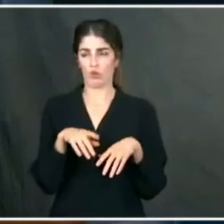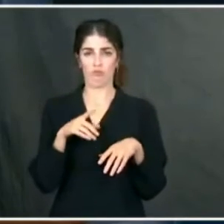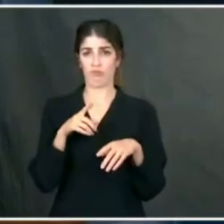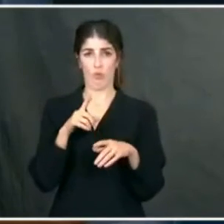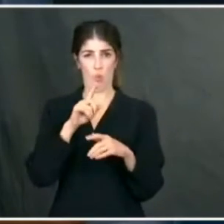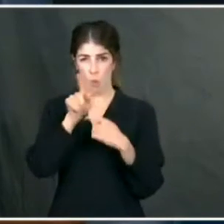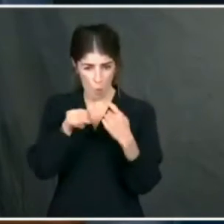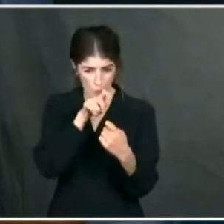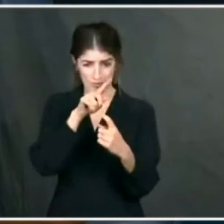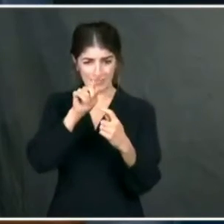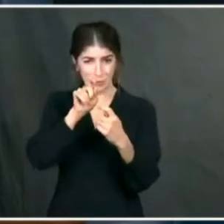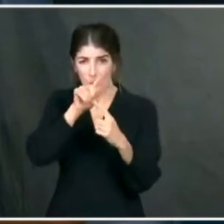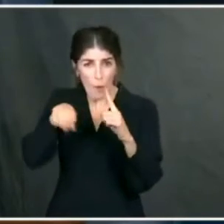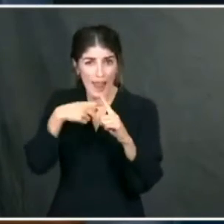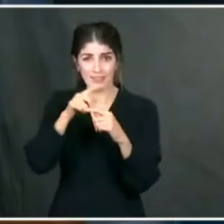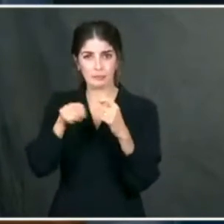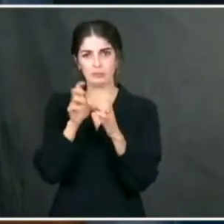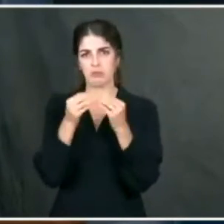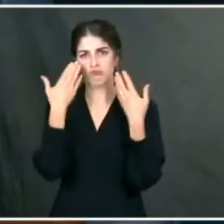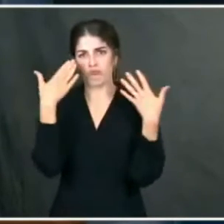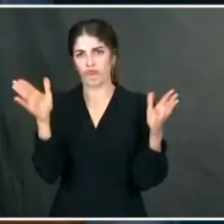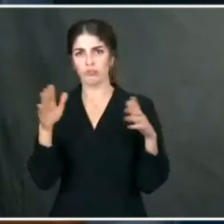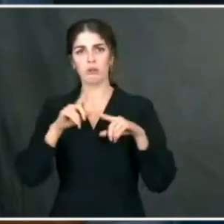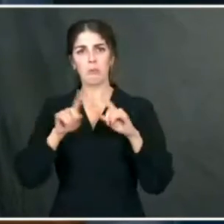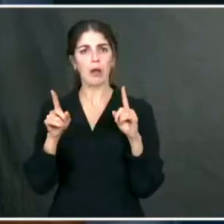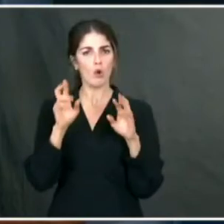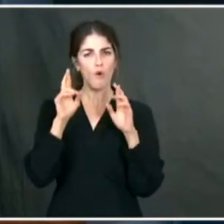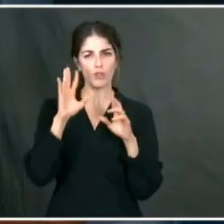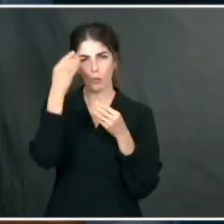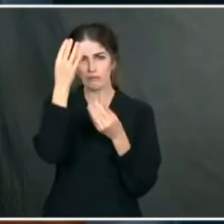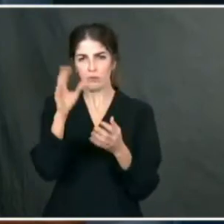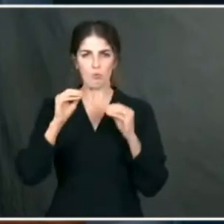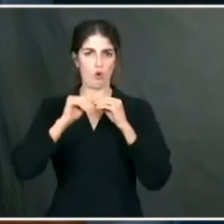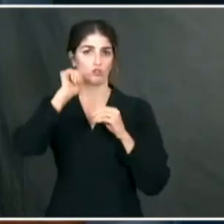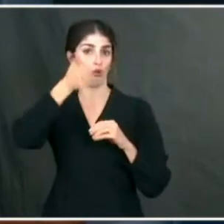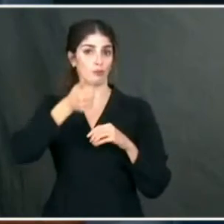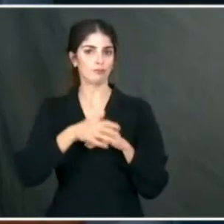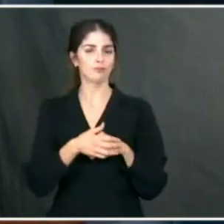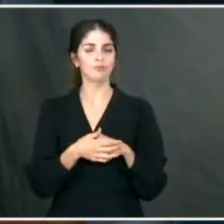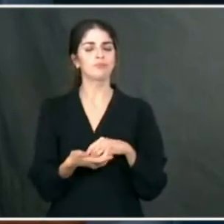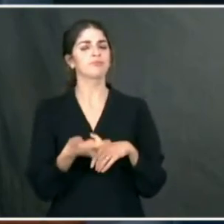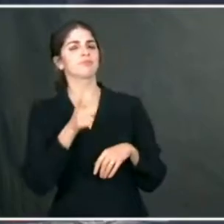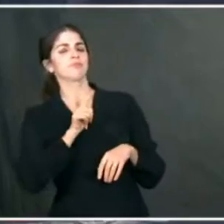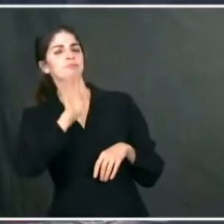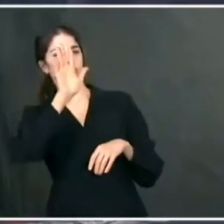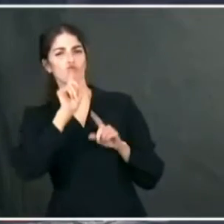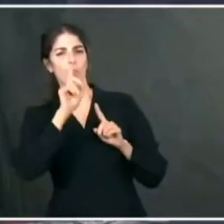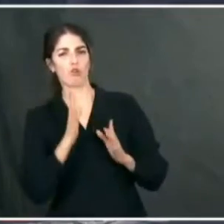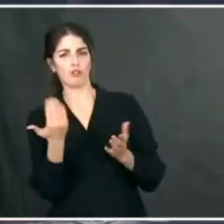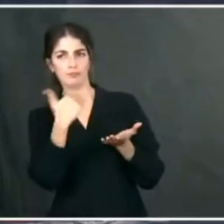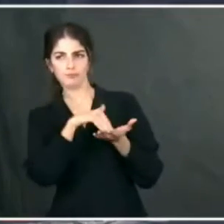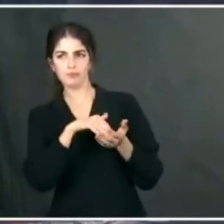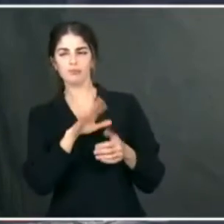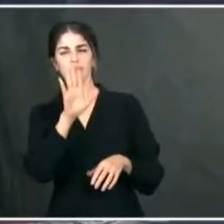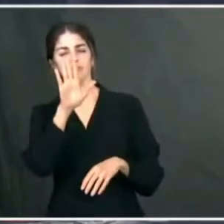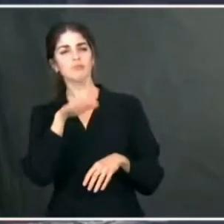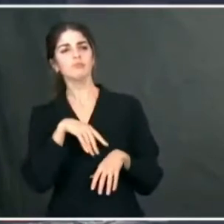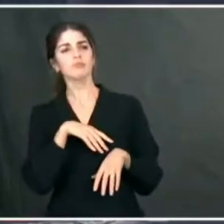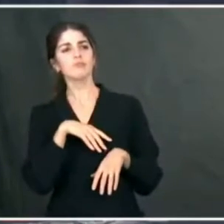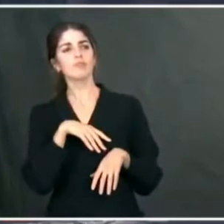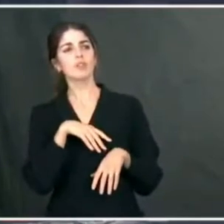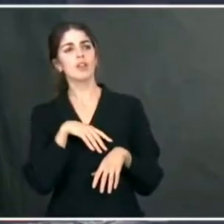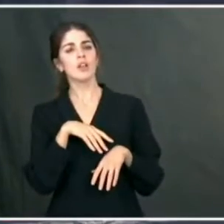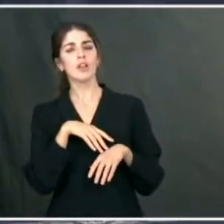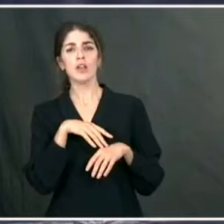specific meetings before I came out here, and I hope to have more for all of you on that by tomorrow. And more broadly speaking, Jen, President Biden